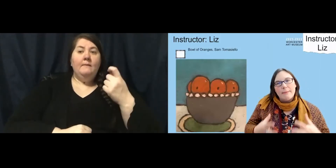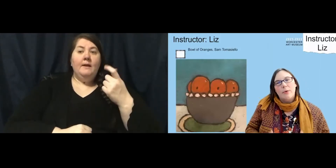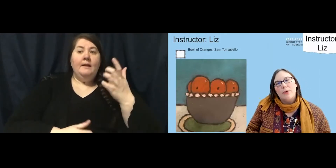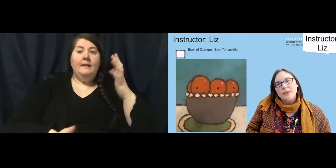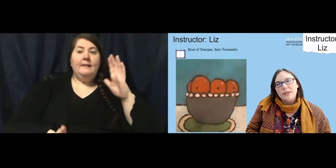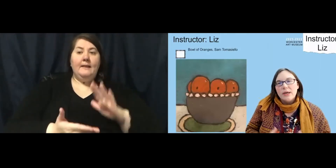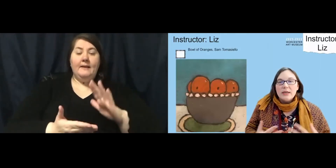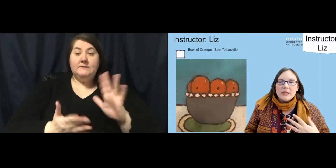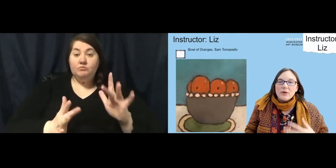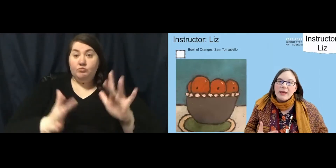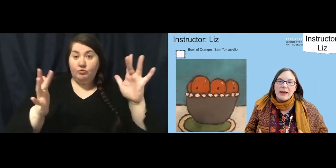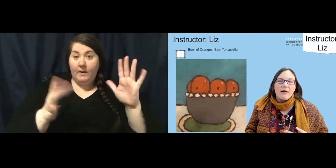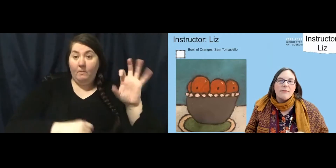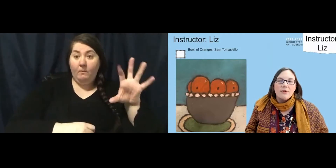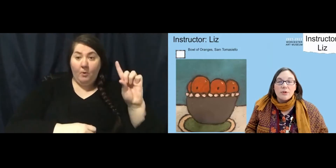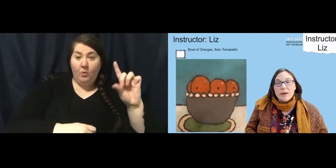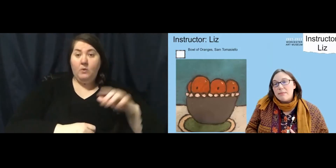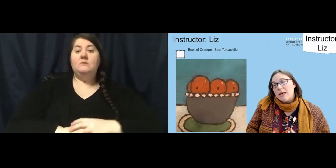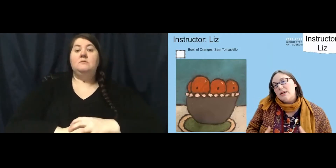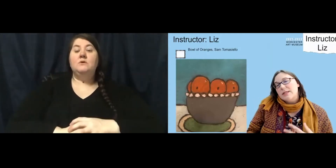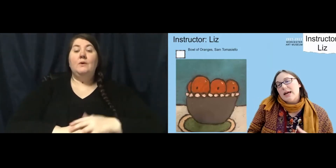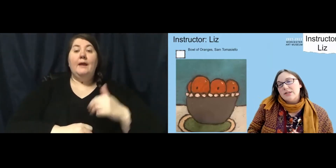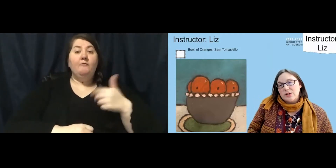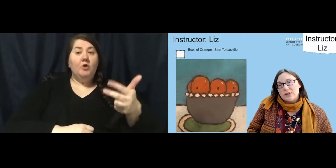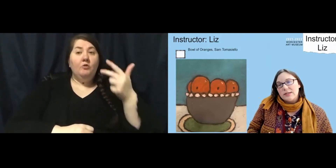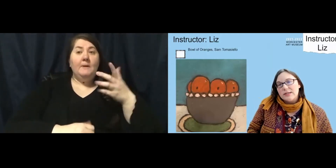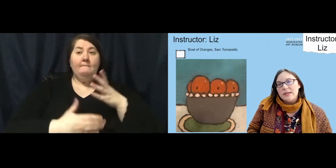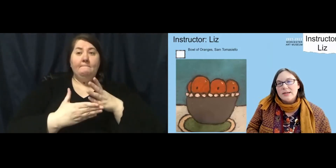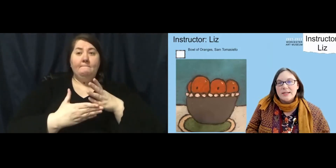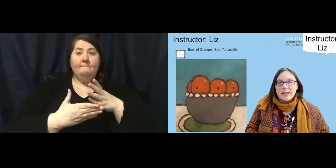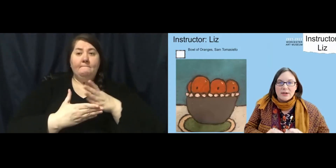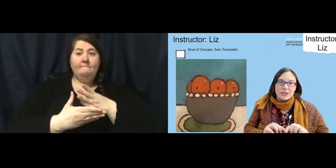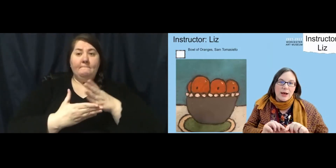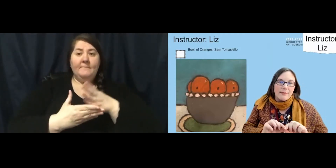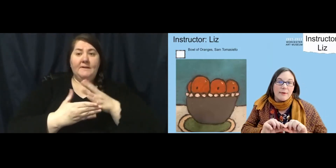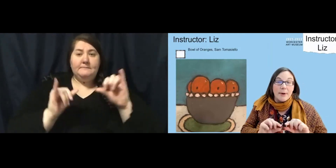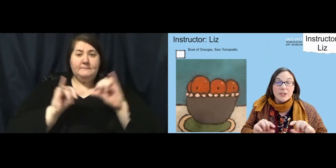less bright and bold. Here we have three medium sized circles sitting on top of a bunch of